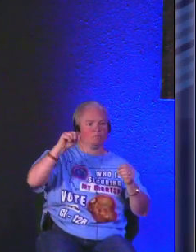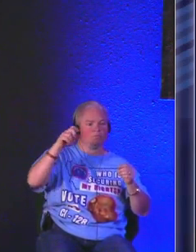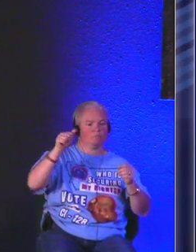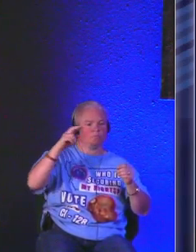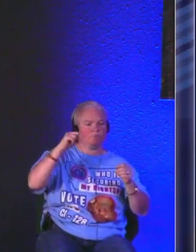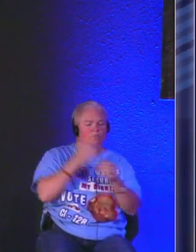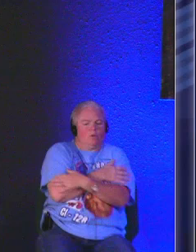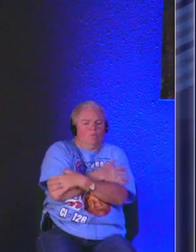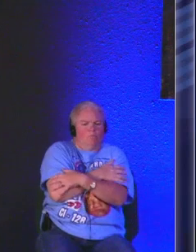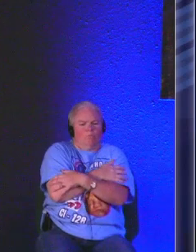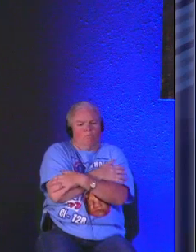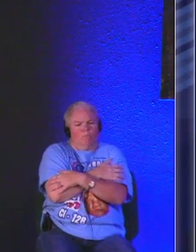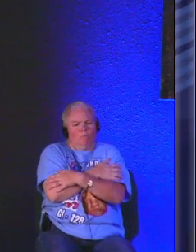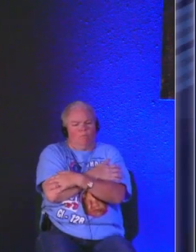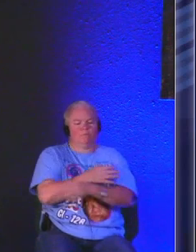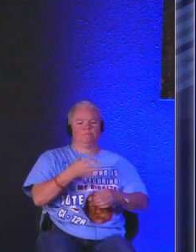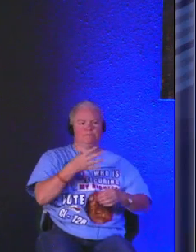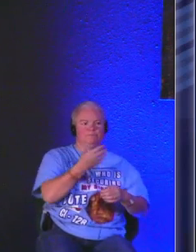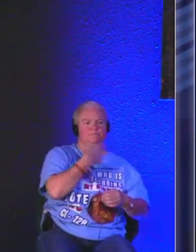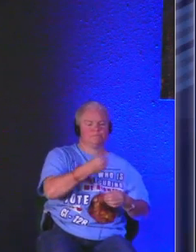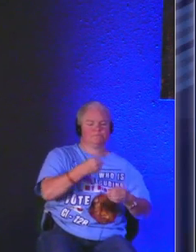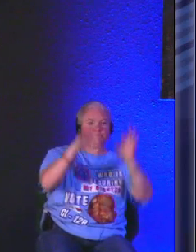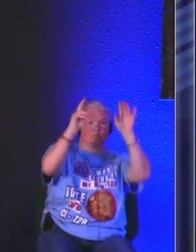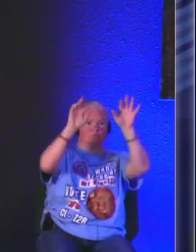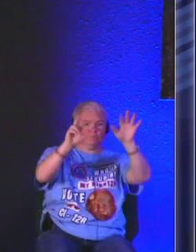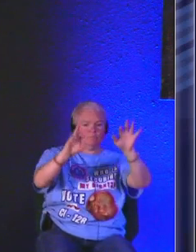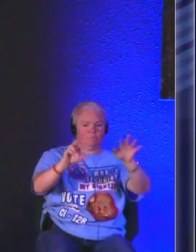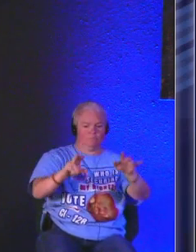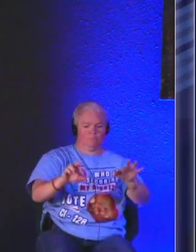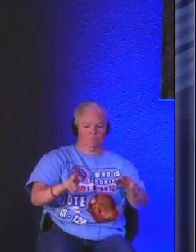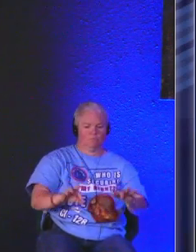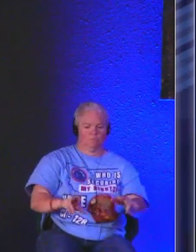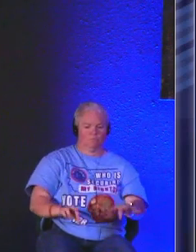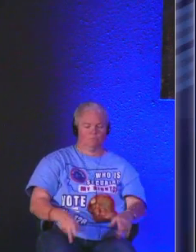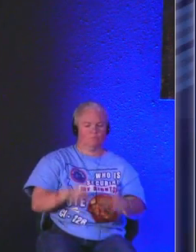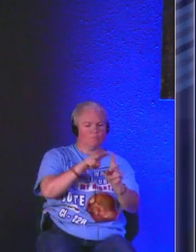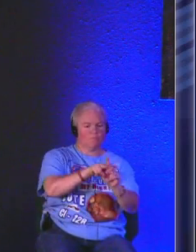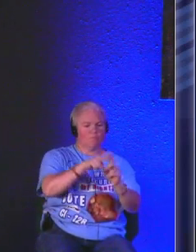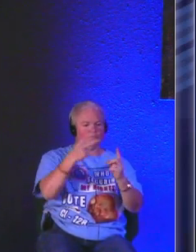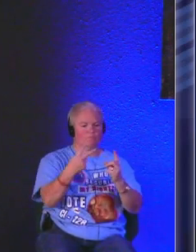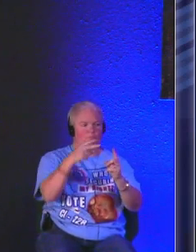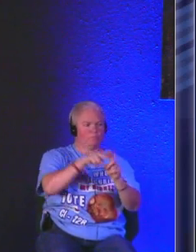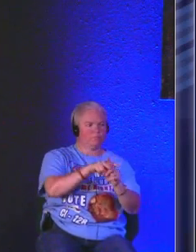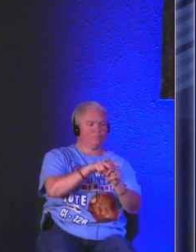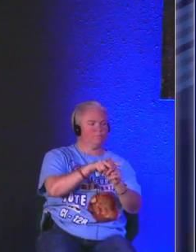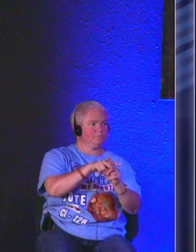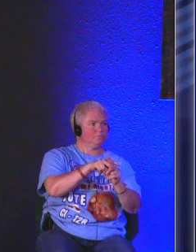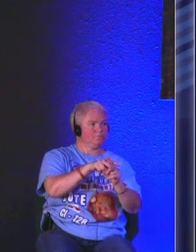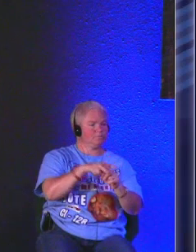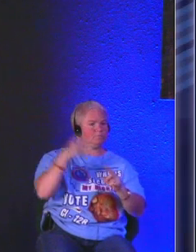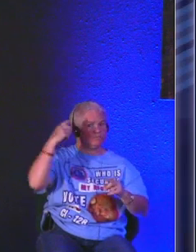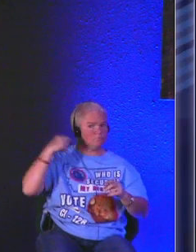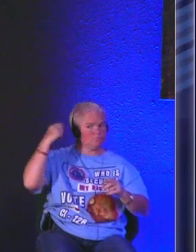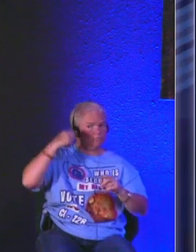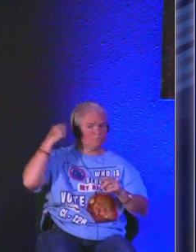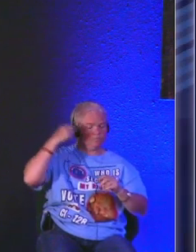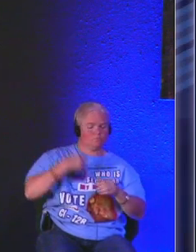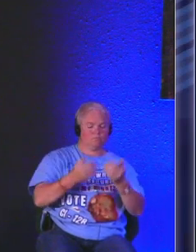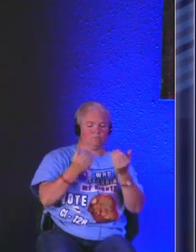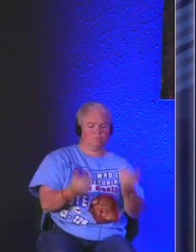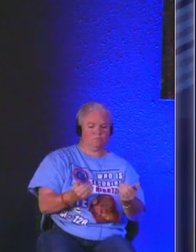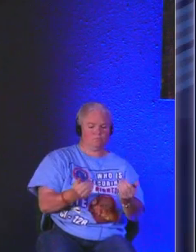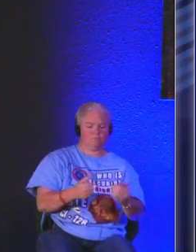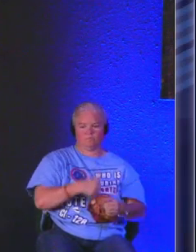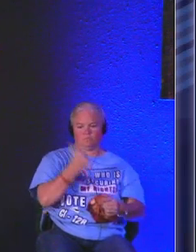freezing winters and all of those things so our perspective is always one of boy we got it weird right now